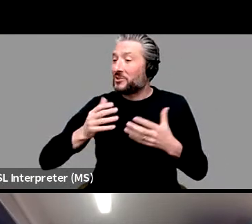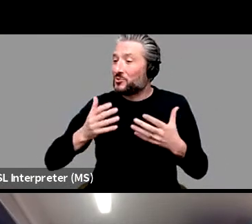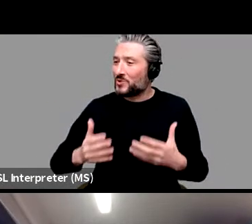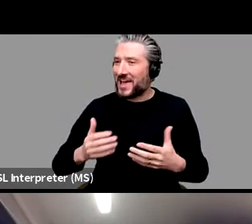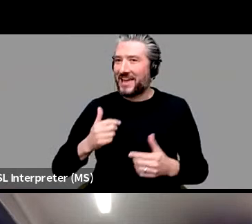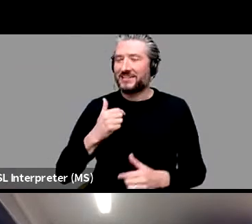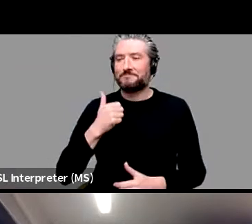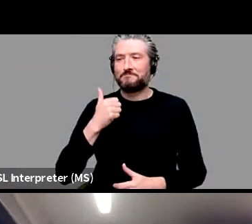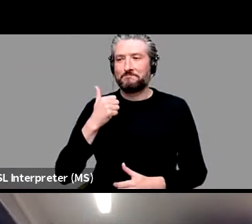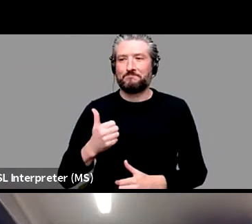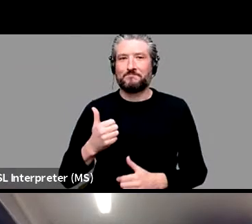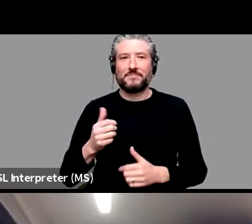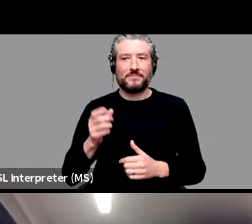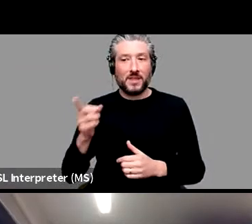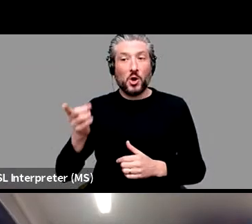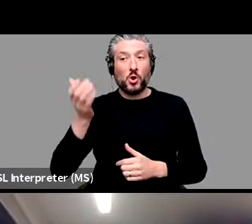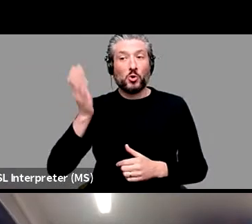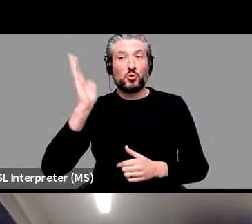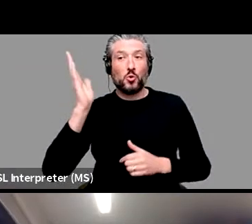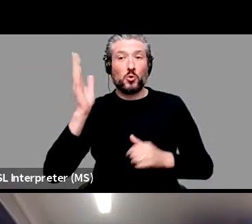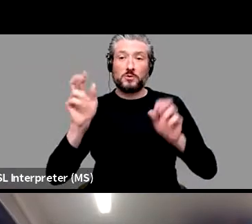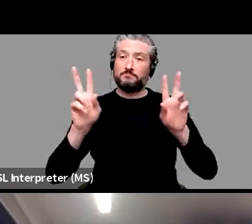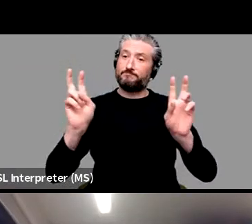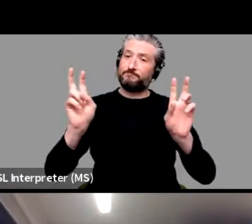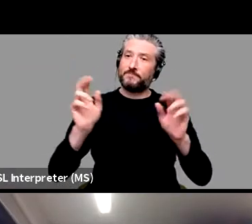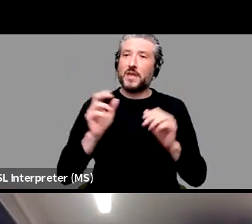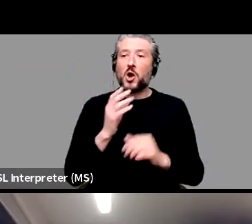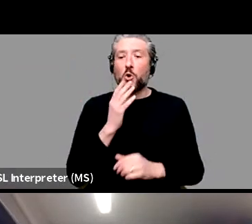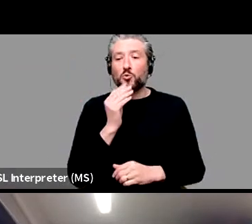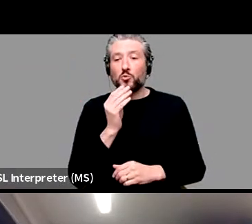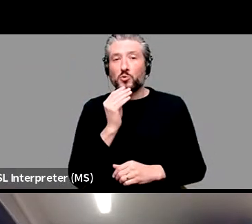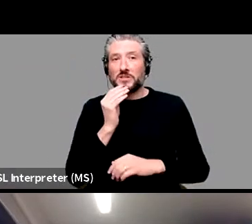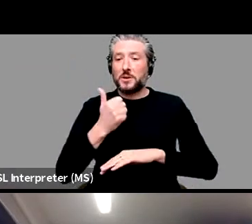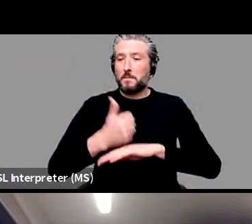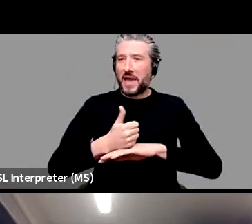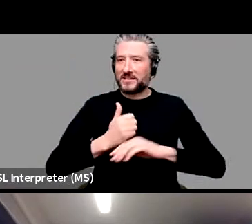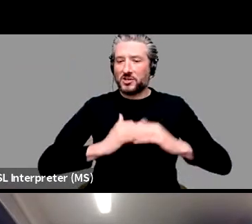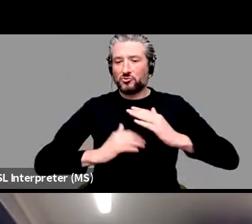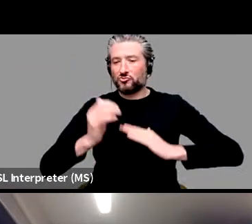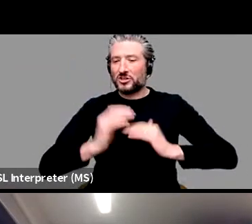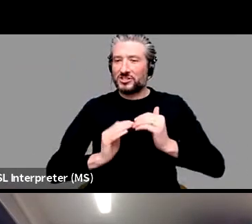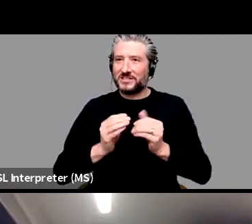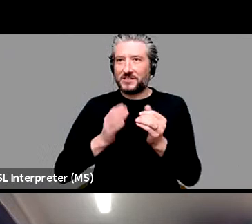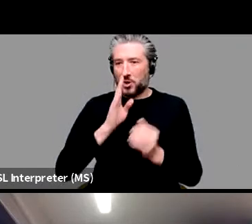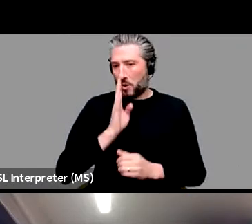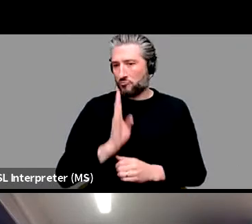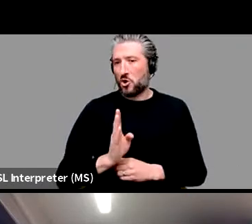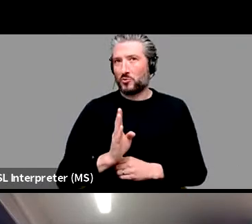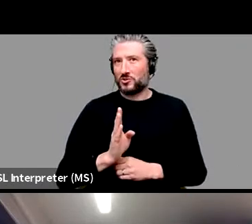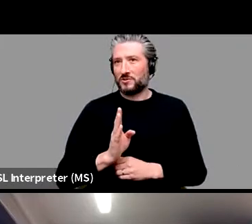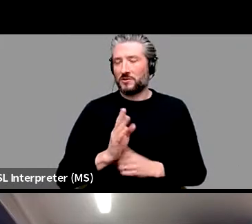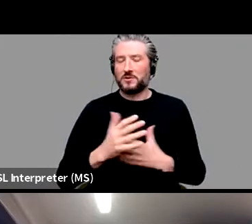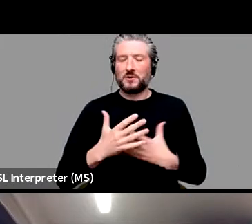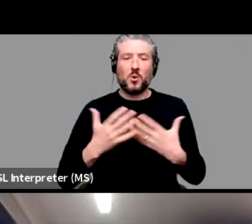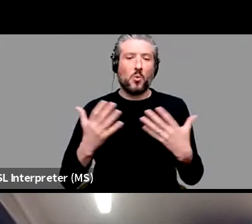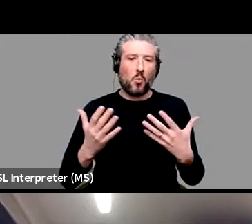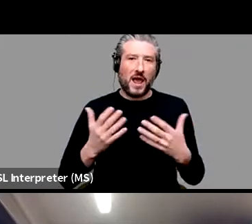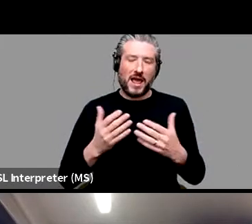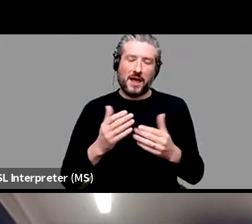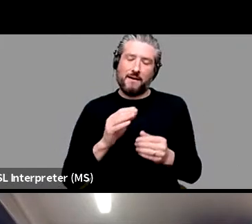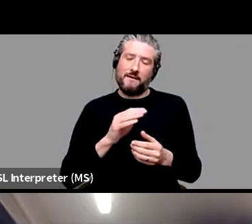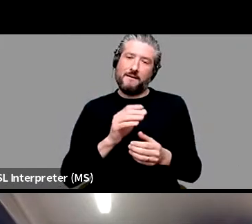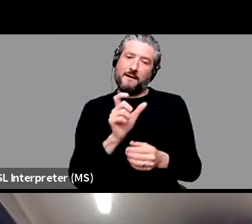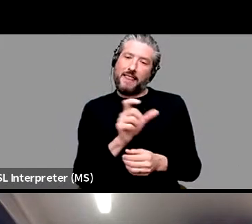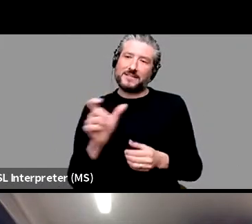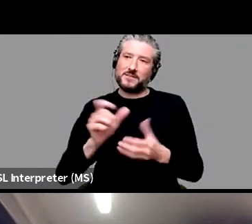today to give her talk, which is entitled The Usage Based Instructionist Approach Where Lexical Semantics Meets Grammar. Thank you very much, Adele.